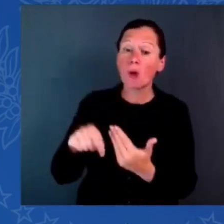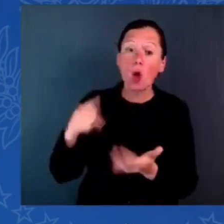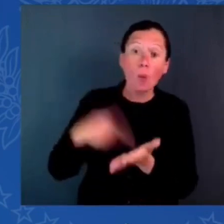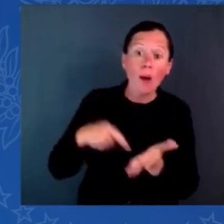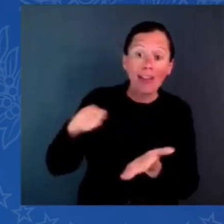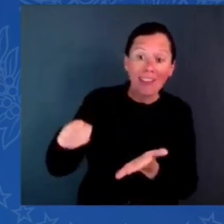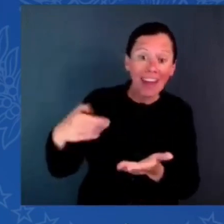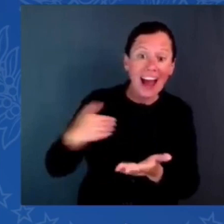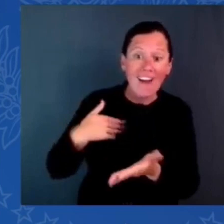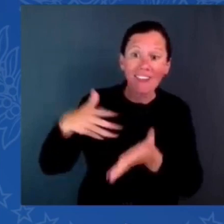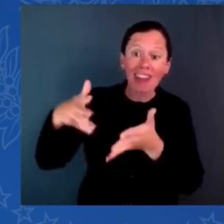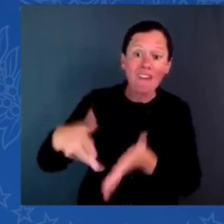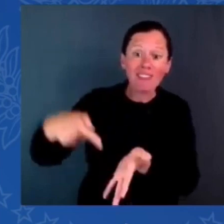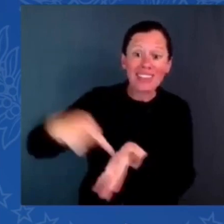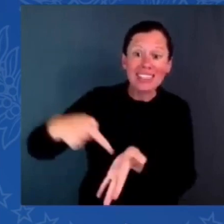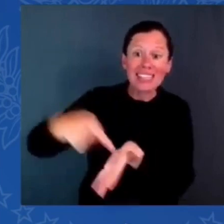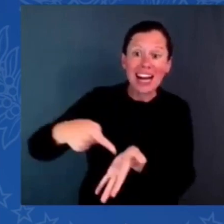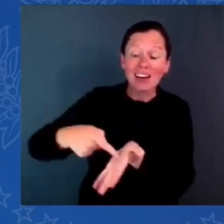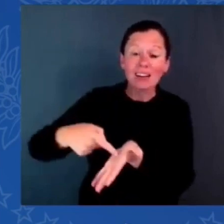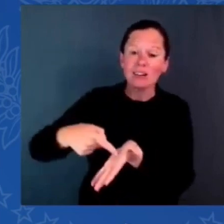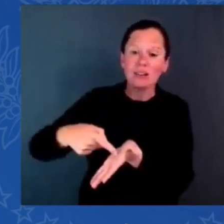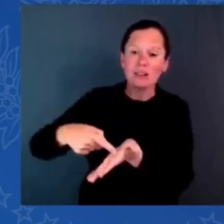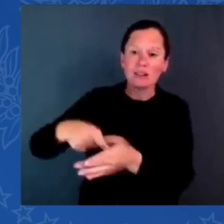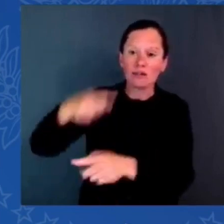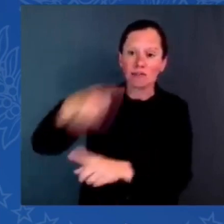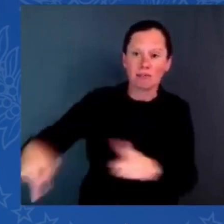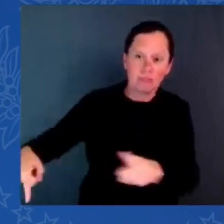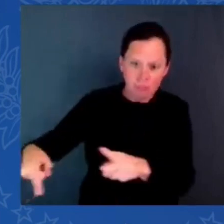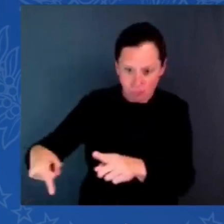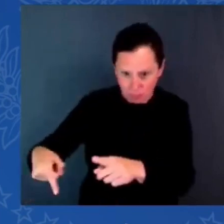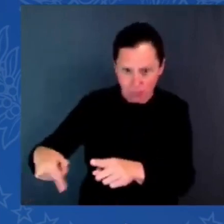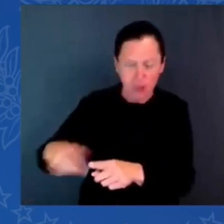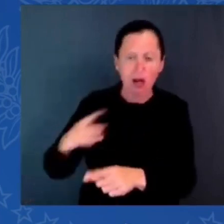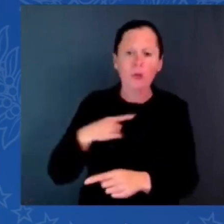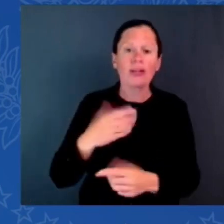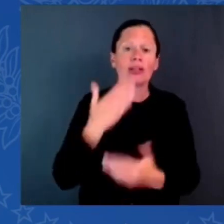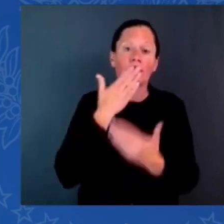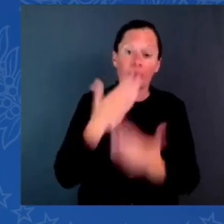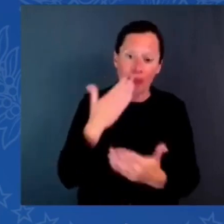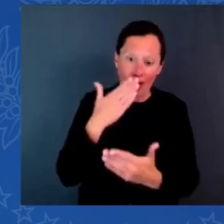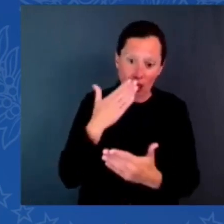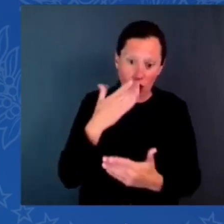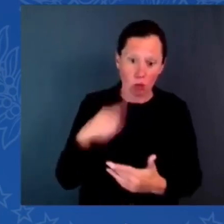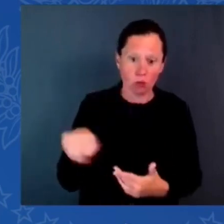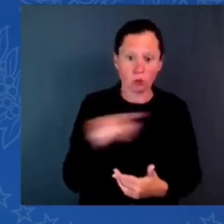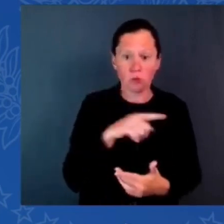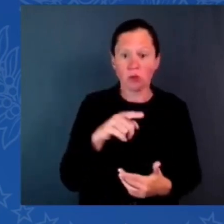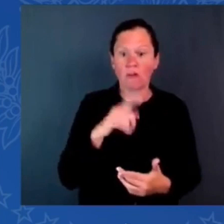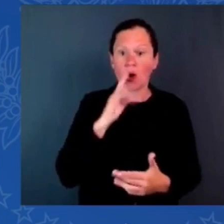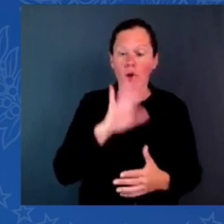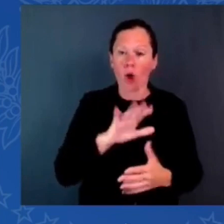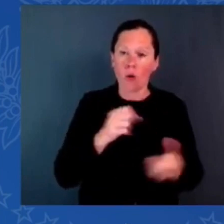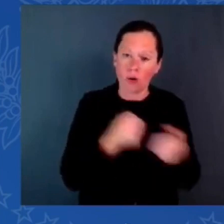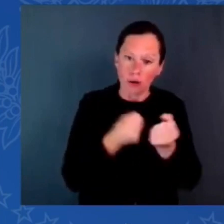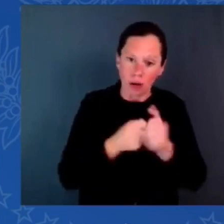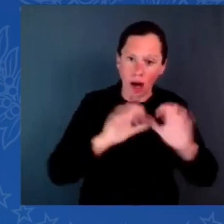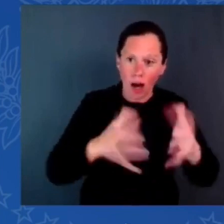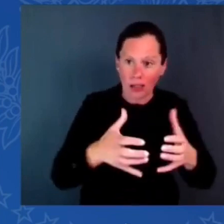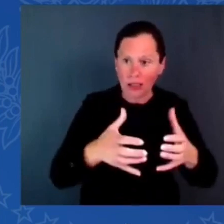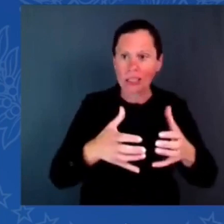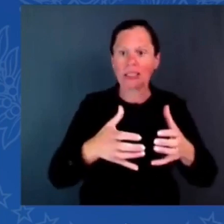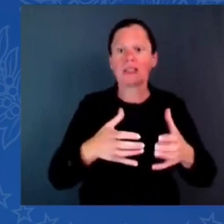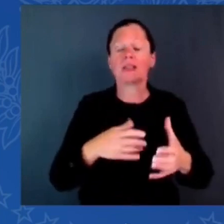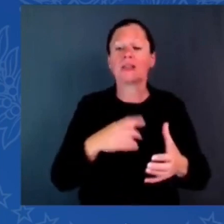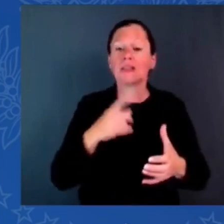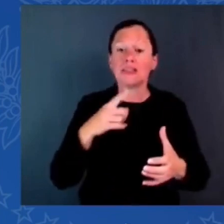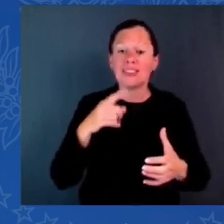I want to thank the caucus, the Hispanic Caucus, for your leadership on this issue. At the same time, we're investing in